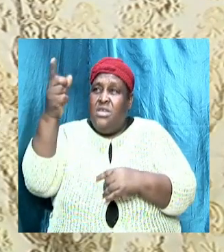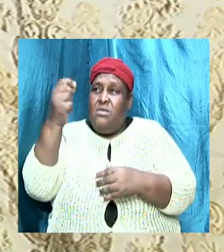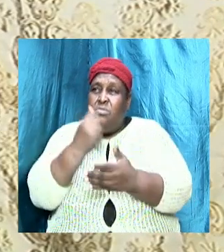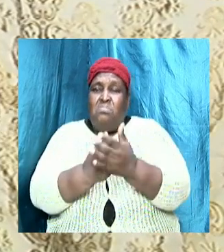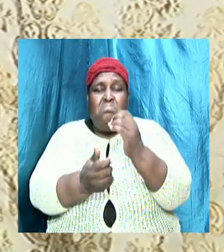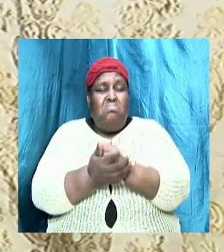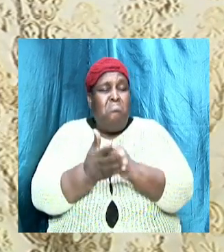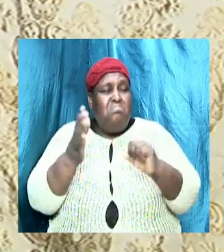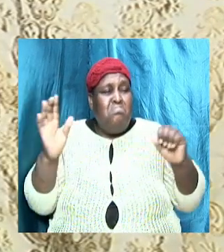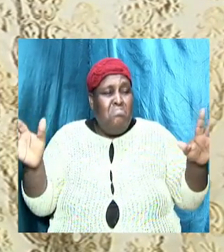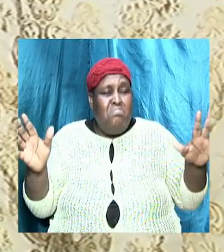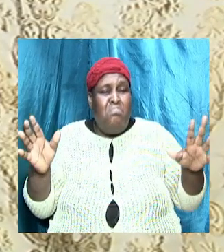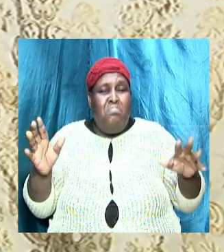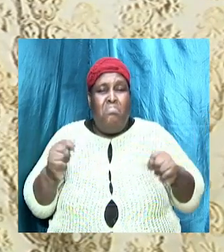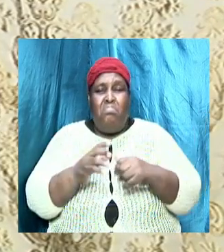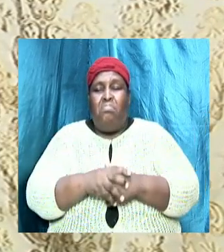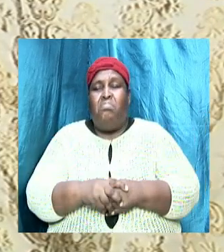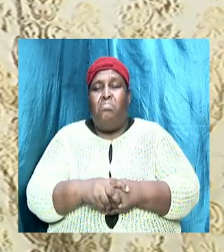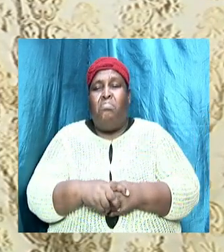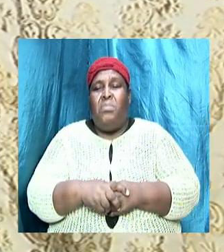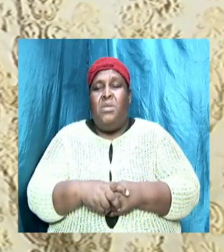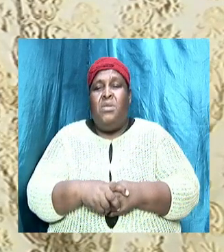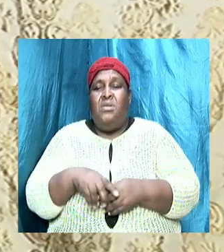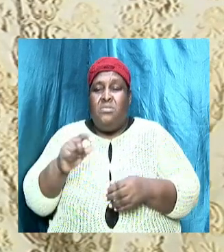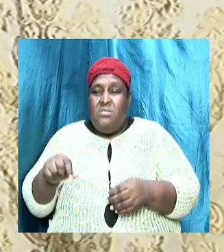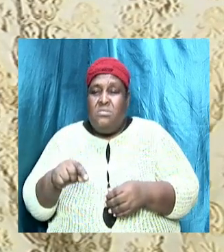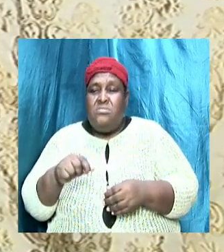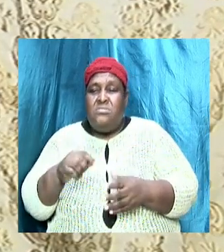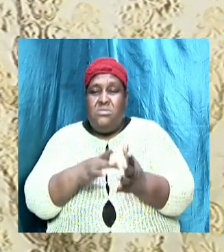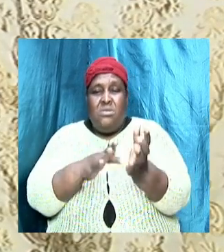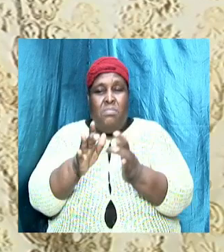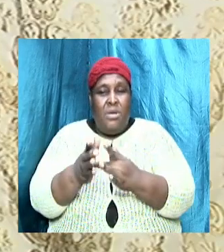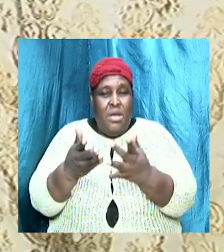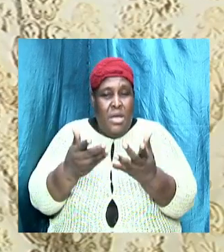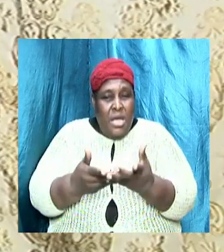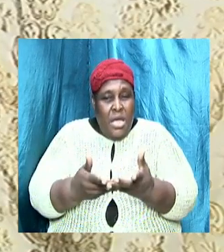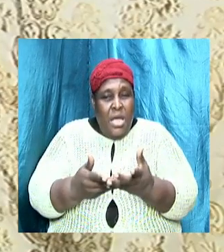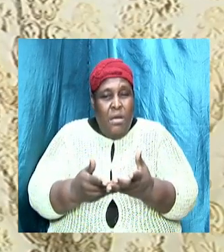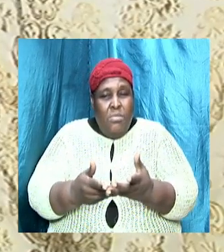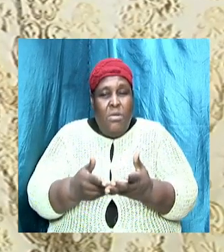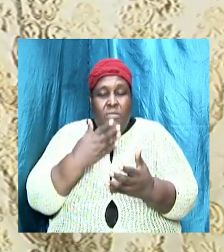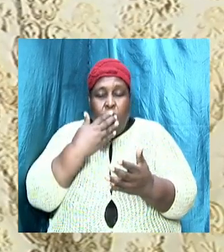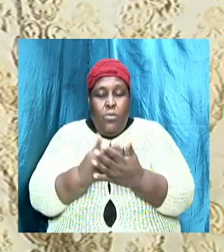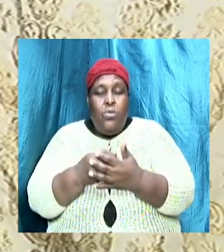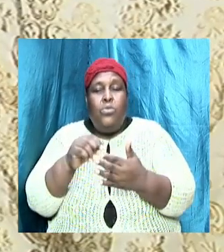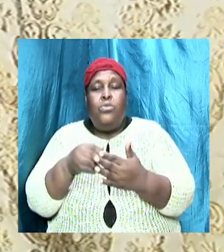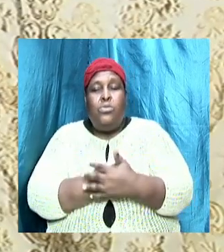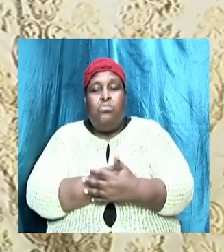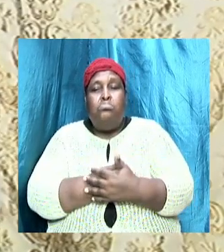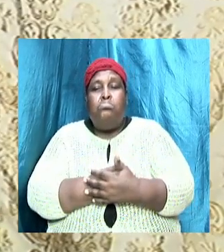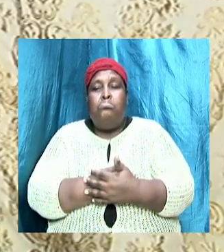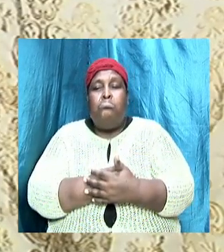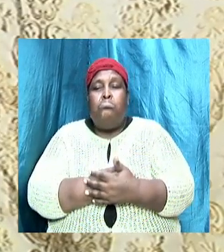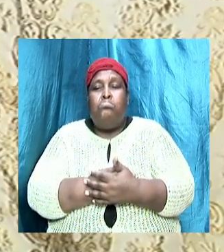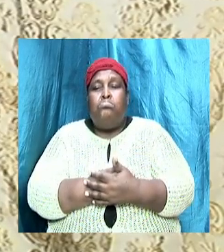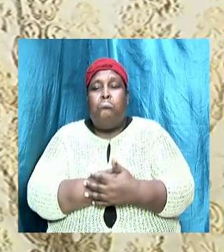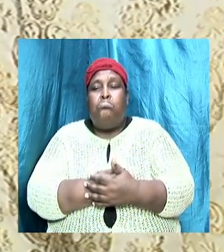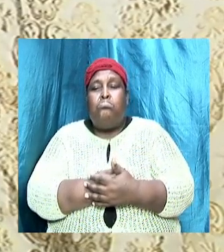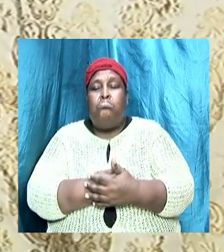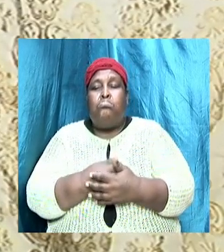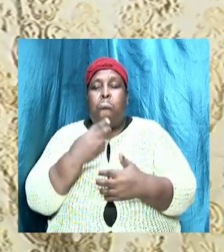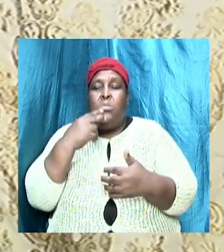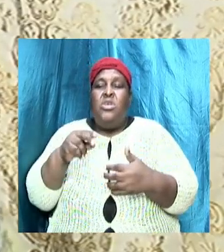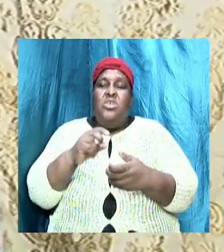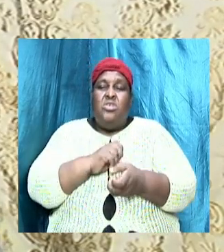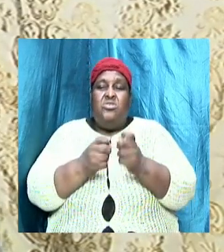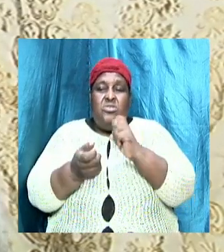this is the ambiguous good news and it is of utmost important change the message